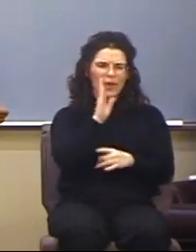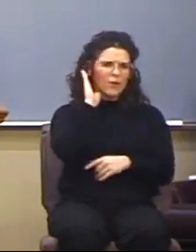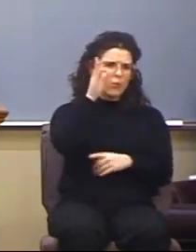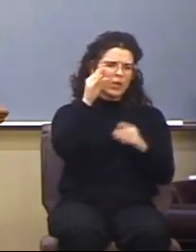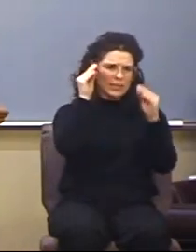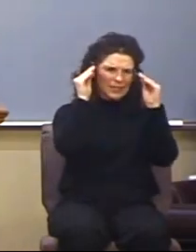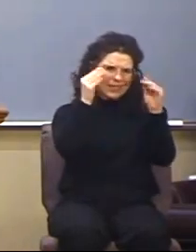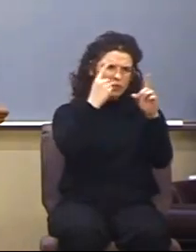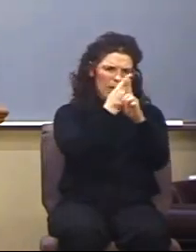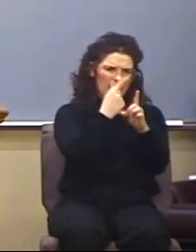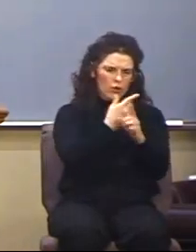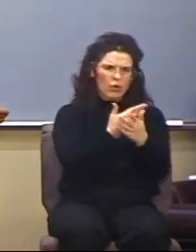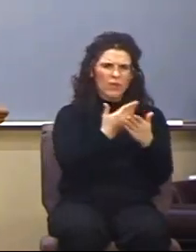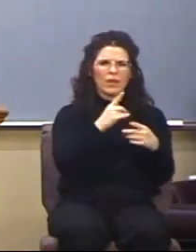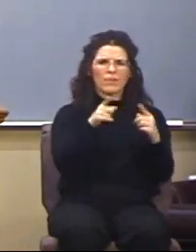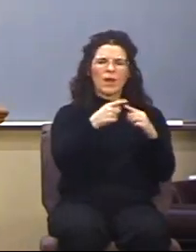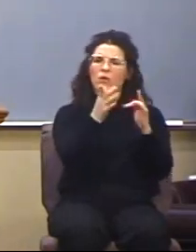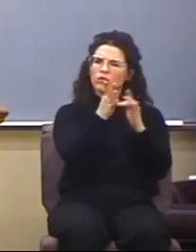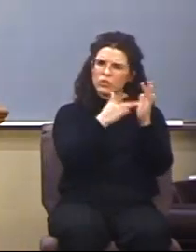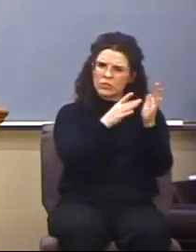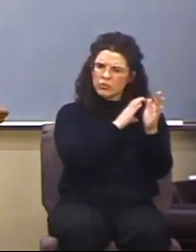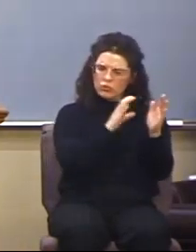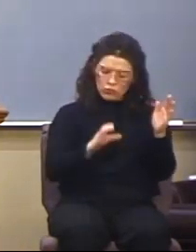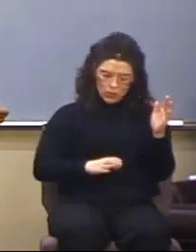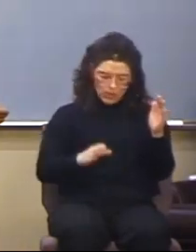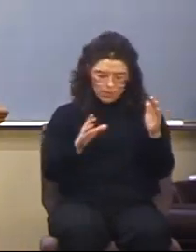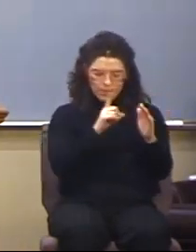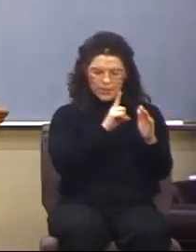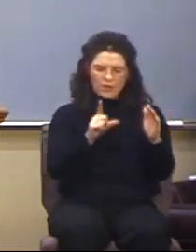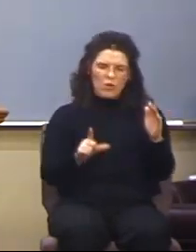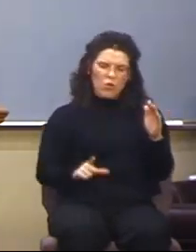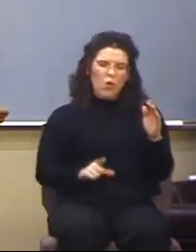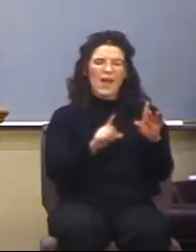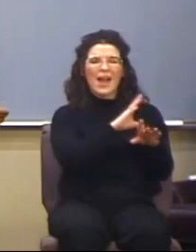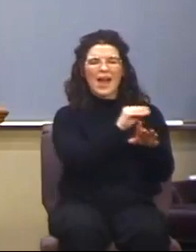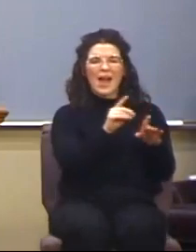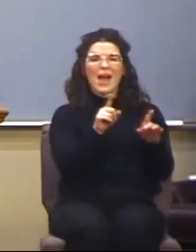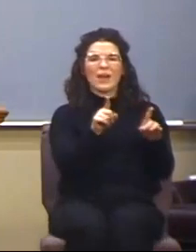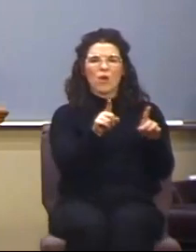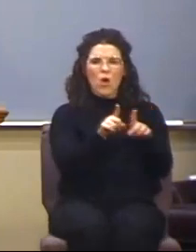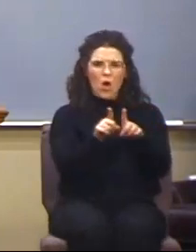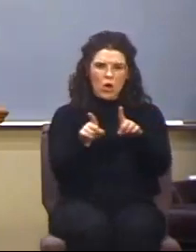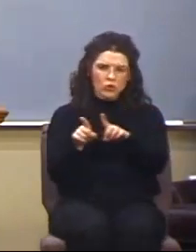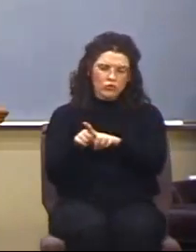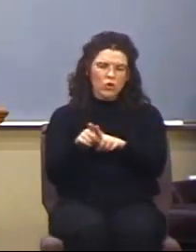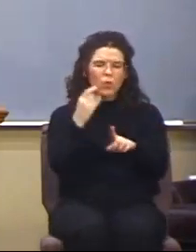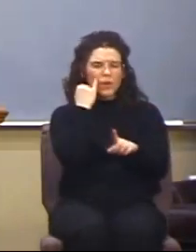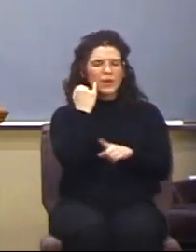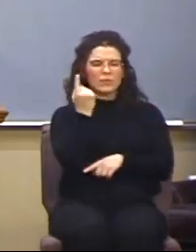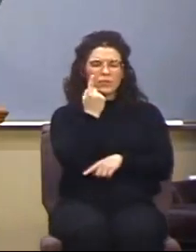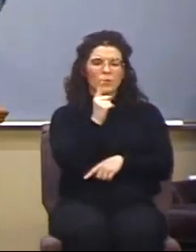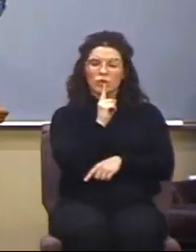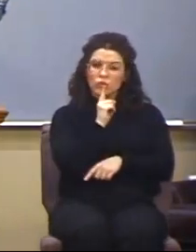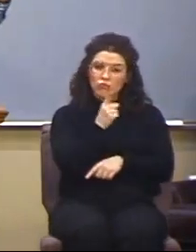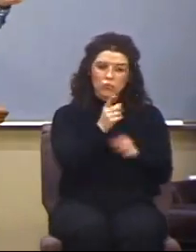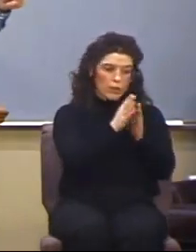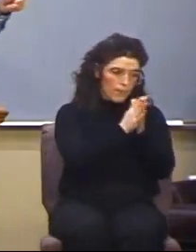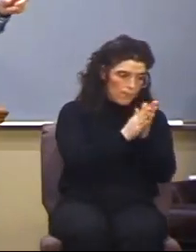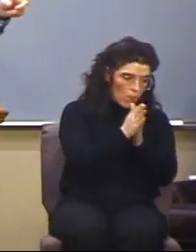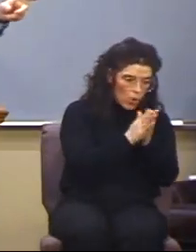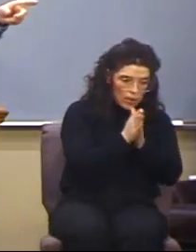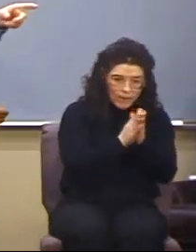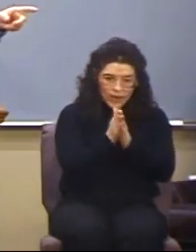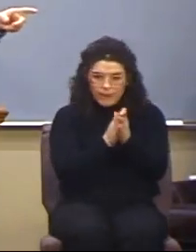some accurate things about Jesus Christ being the Lord. And also, if someone is truly motivated